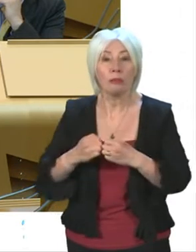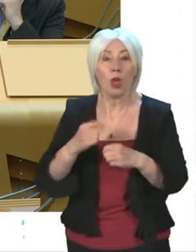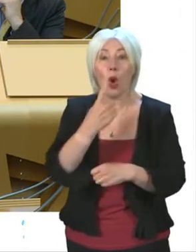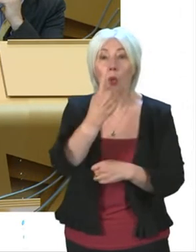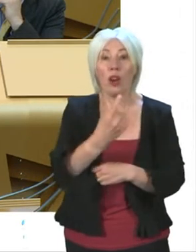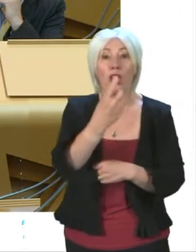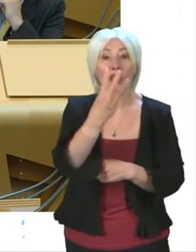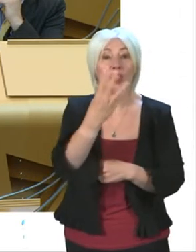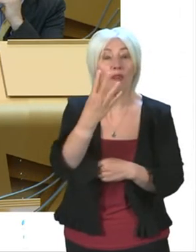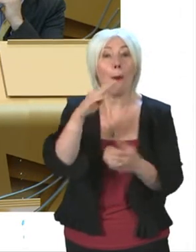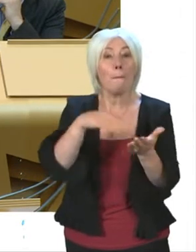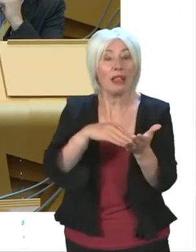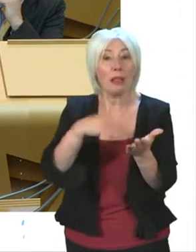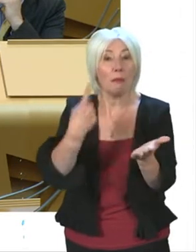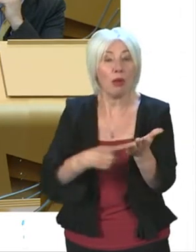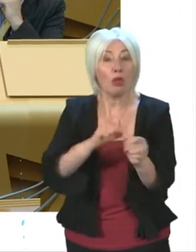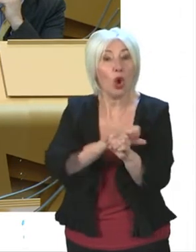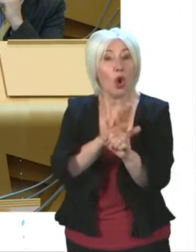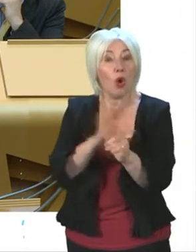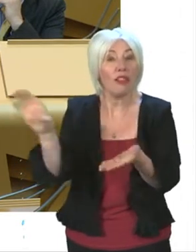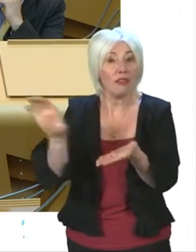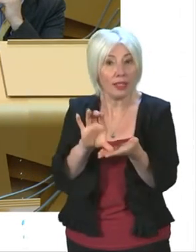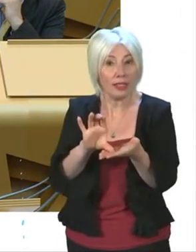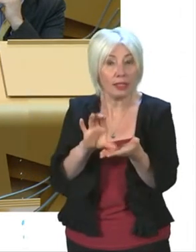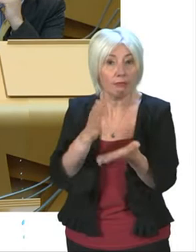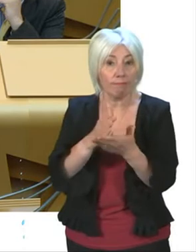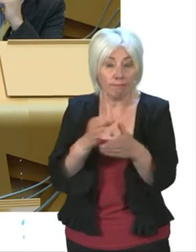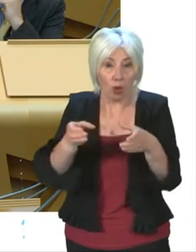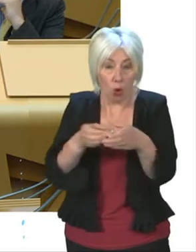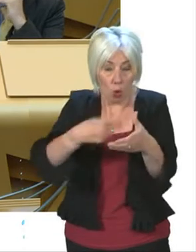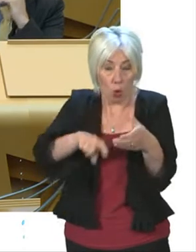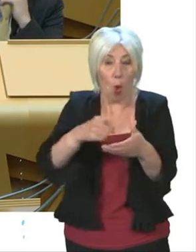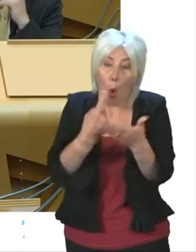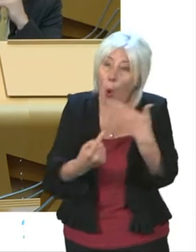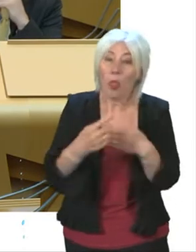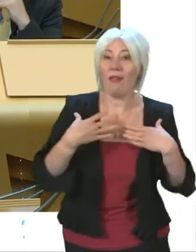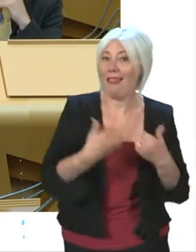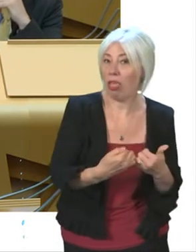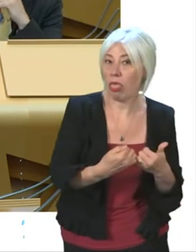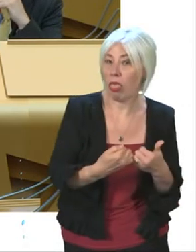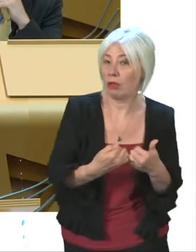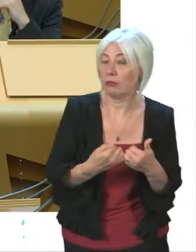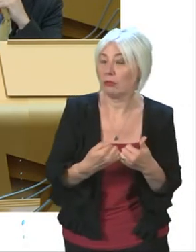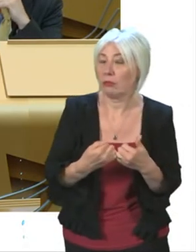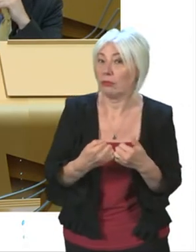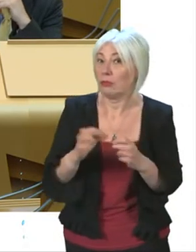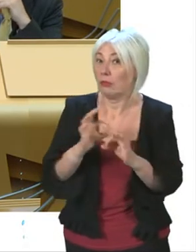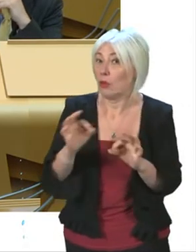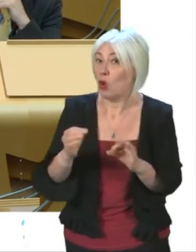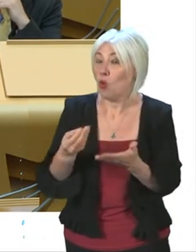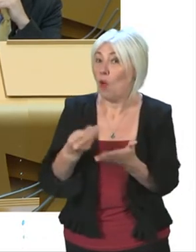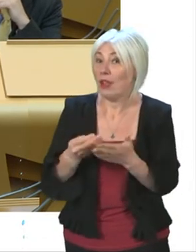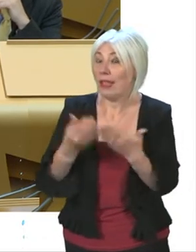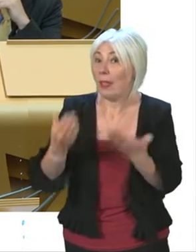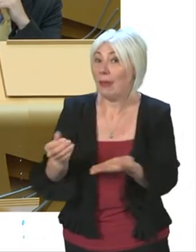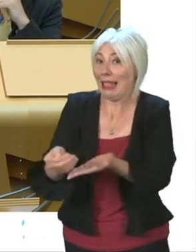£134 million of Covid funding, specifically ring fenced for health. No funding currently in the Scottish Reserve